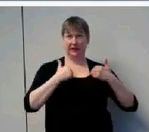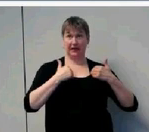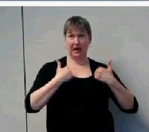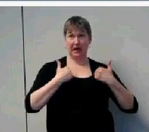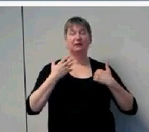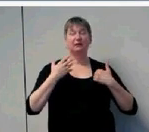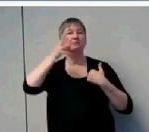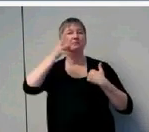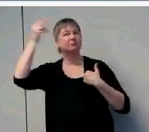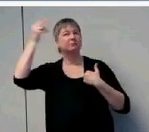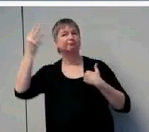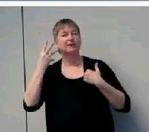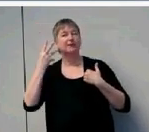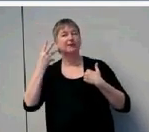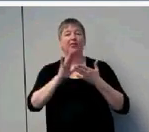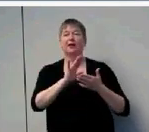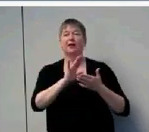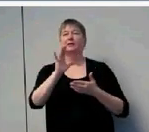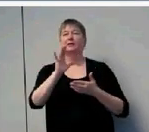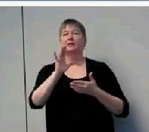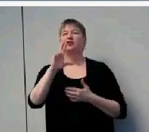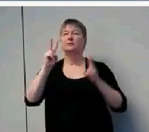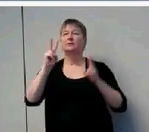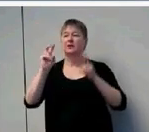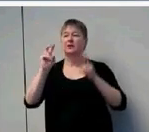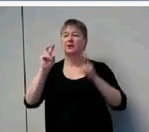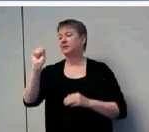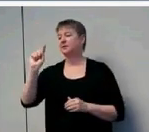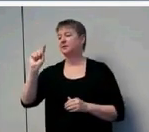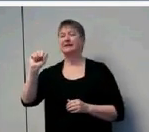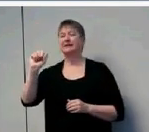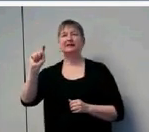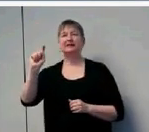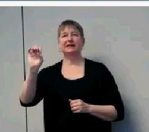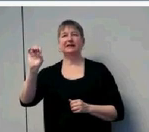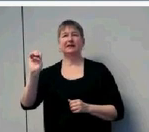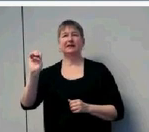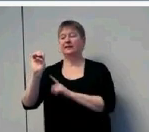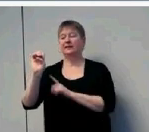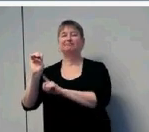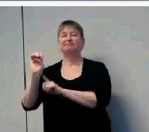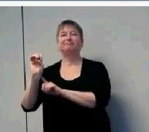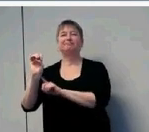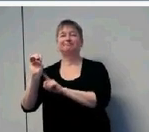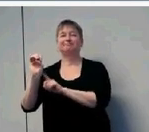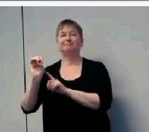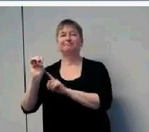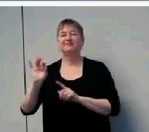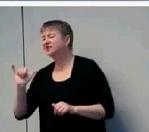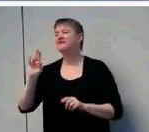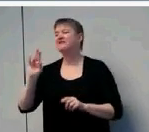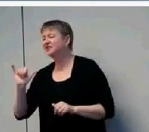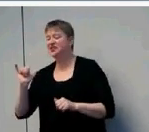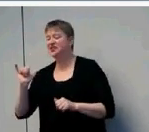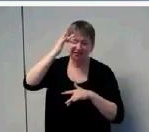child state that were barriers to hearing aid use. And by child state, I mean fussy, sick,